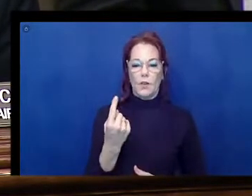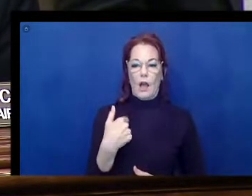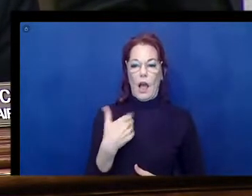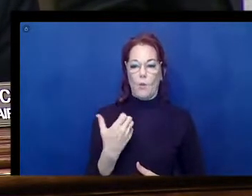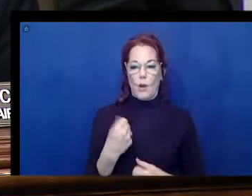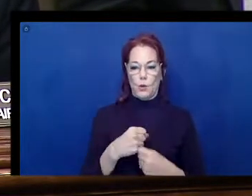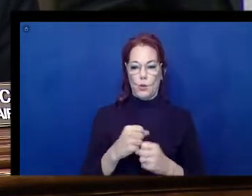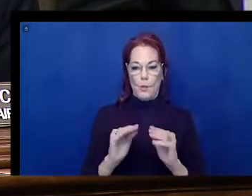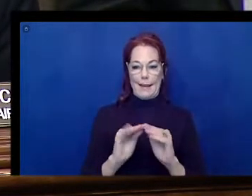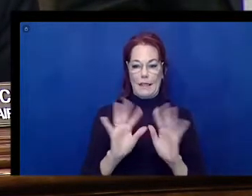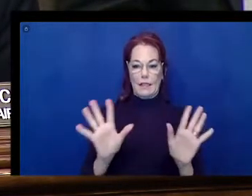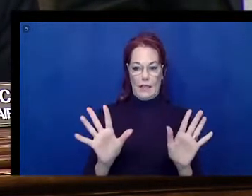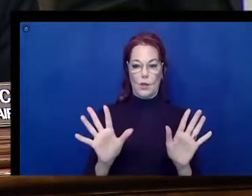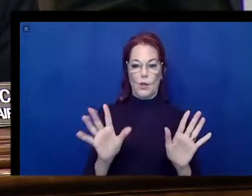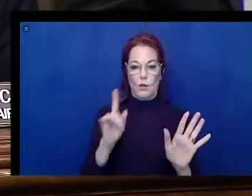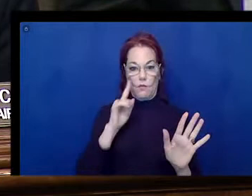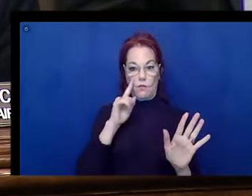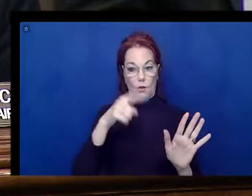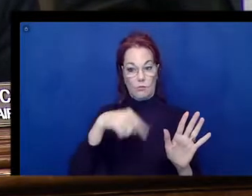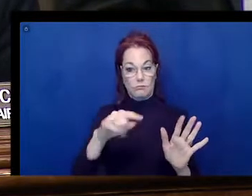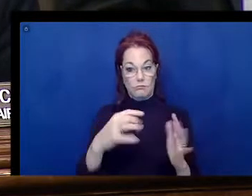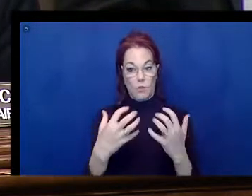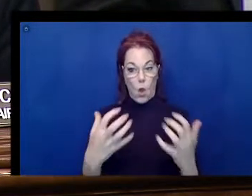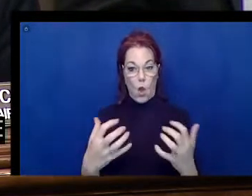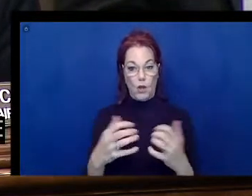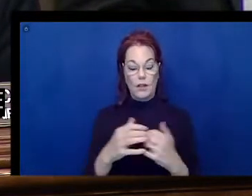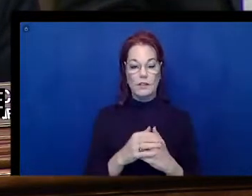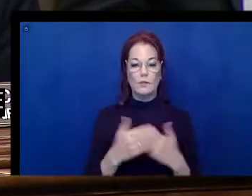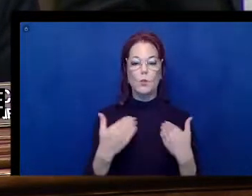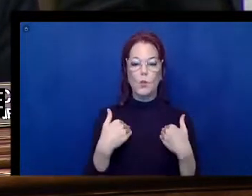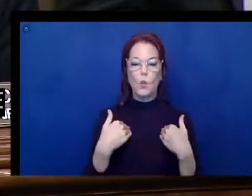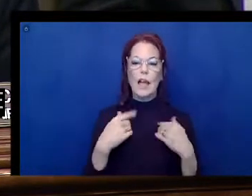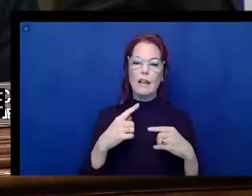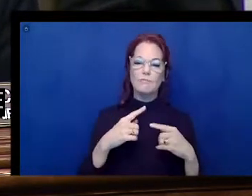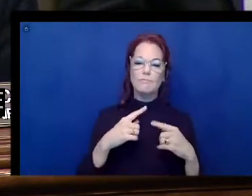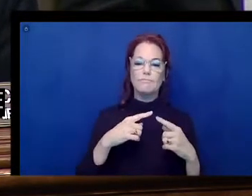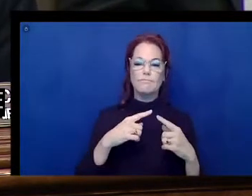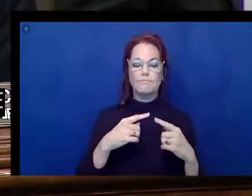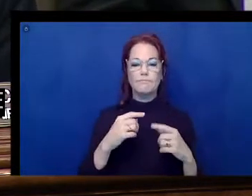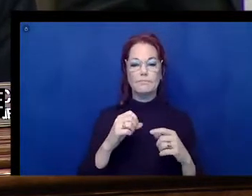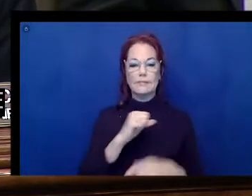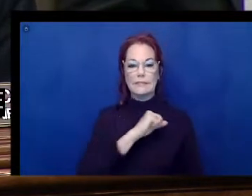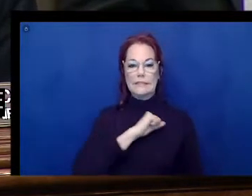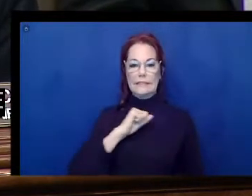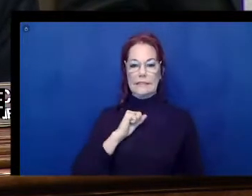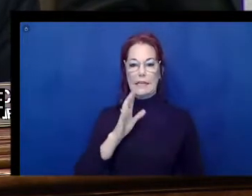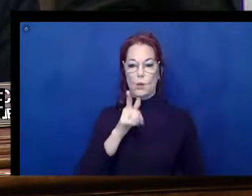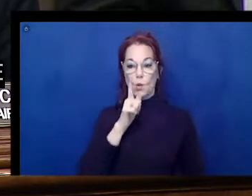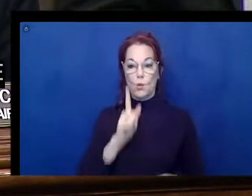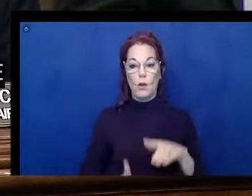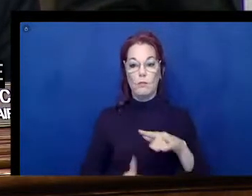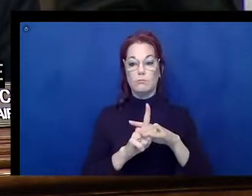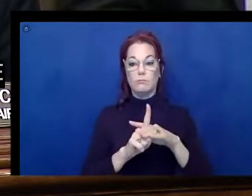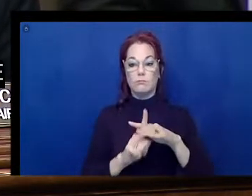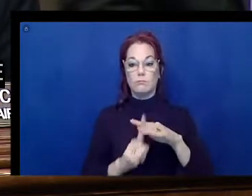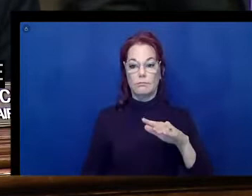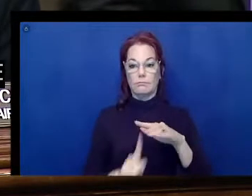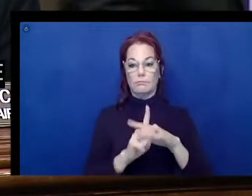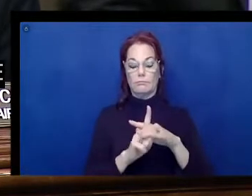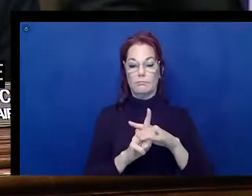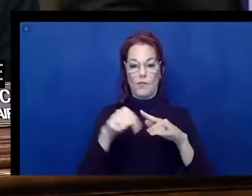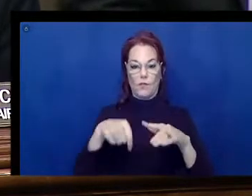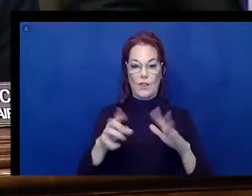for our audience that various senators will be in and out of the hearing today. Thursday mornings are